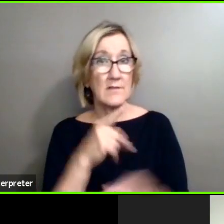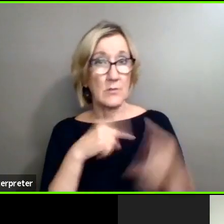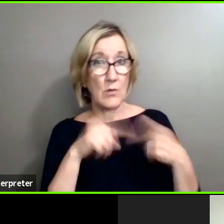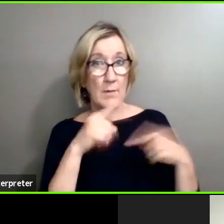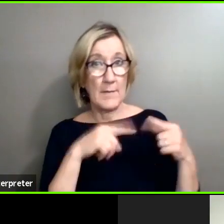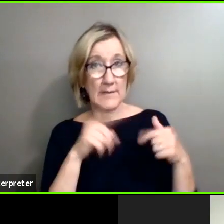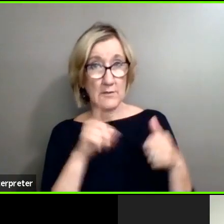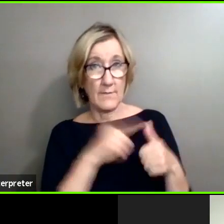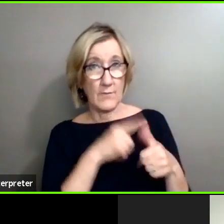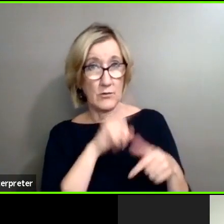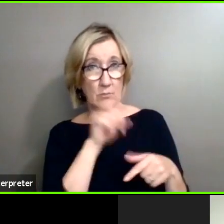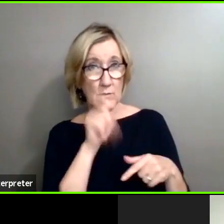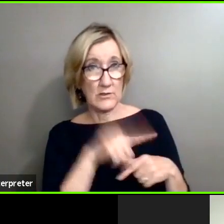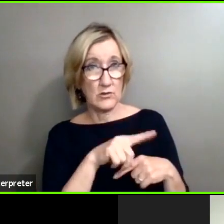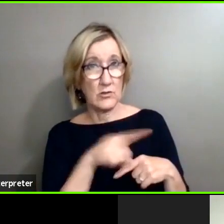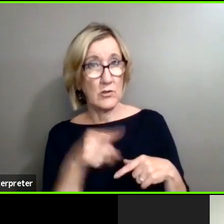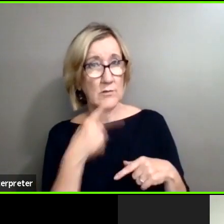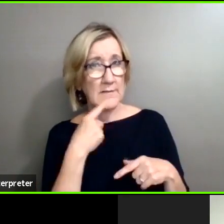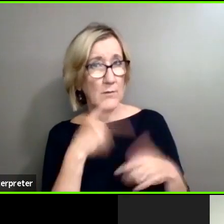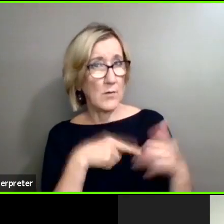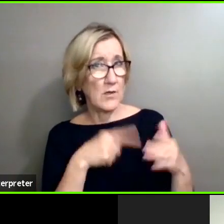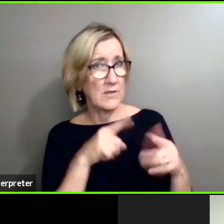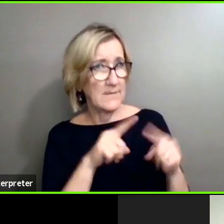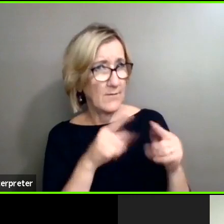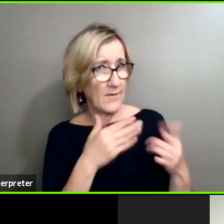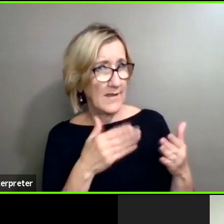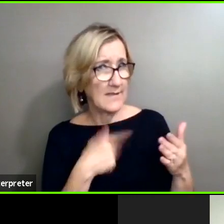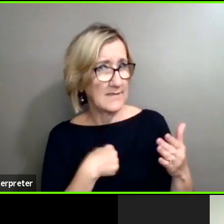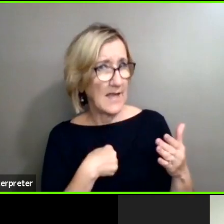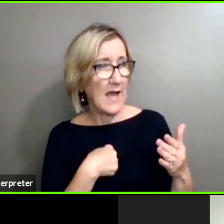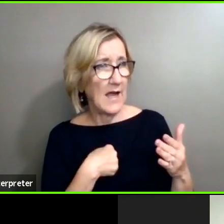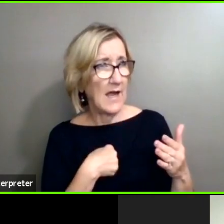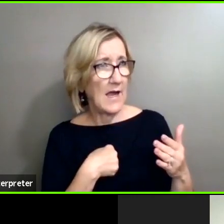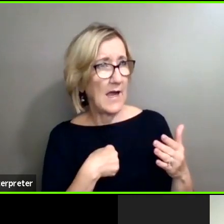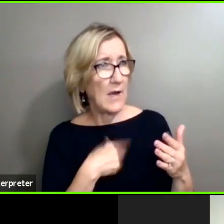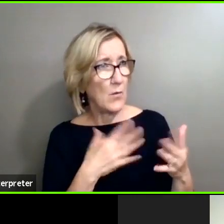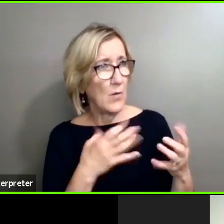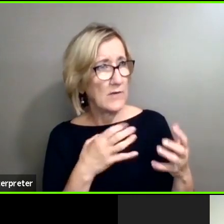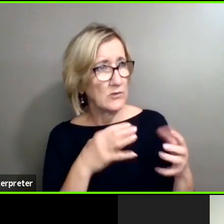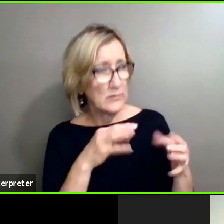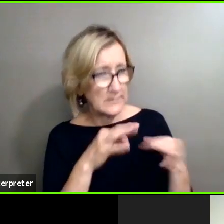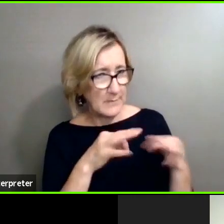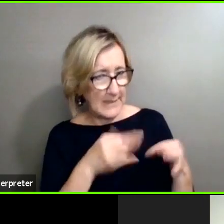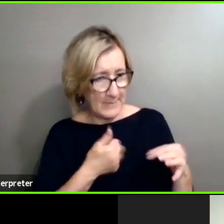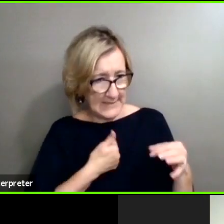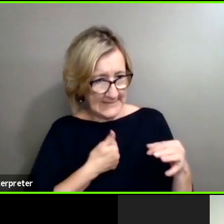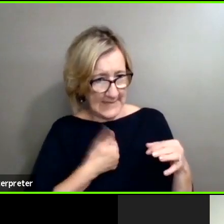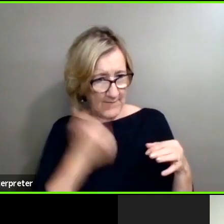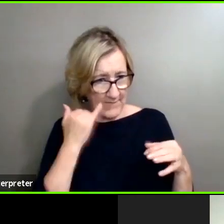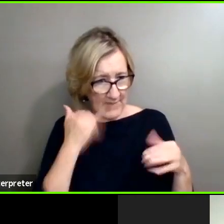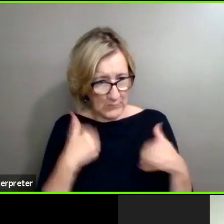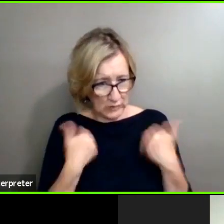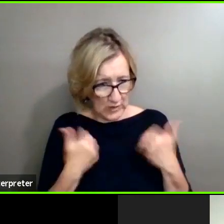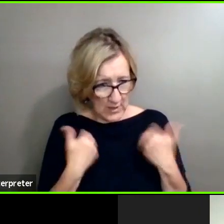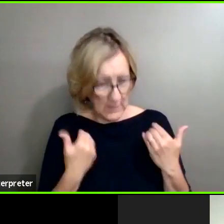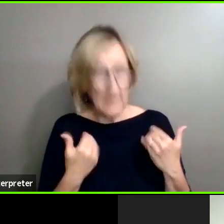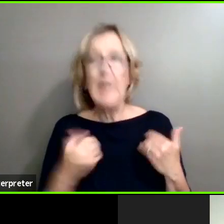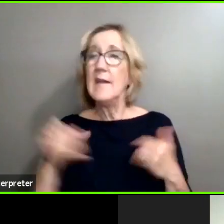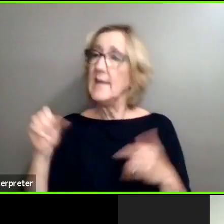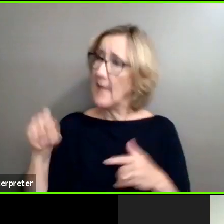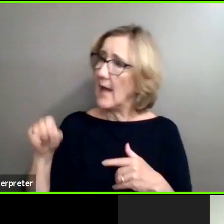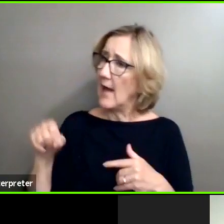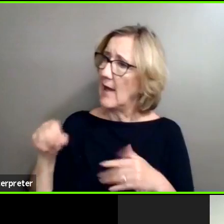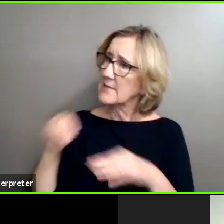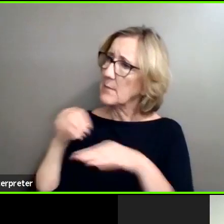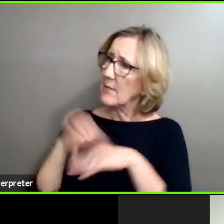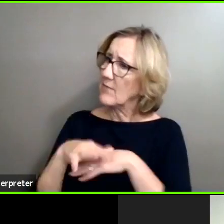question, you said, what are some things I would, like, basically tell myself, my younger self? Yeah. Yeah. Or even some advice to the